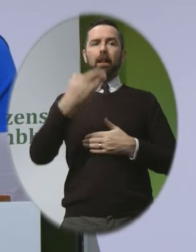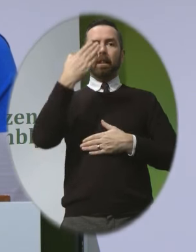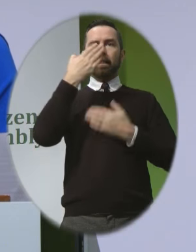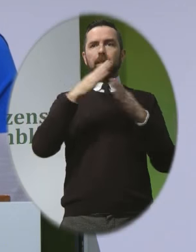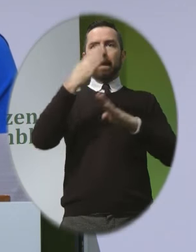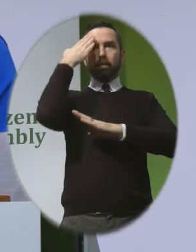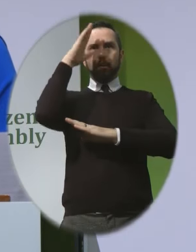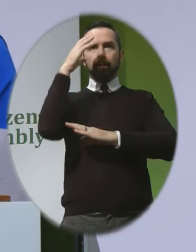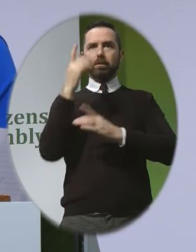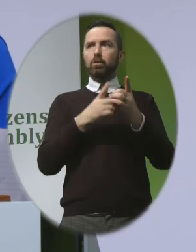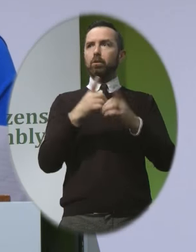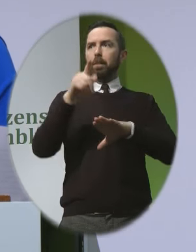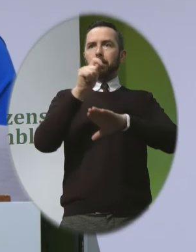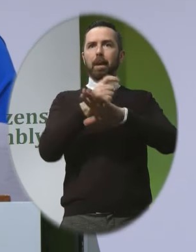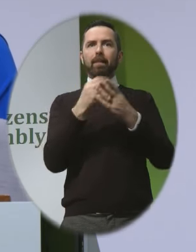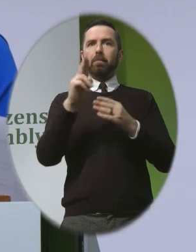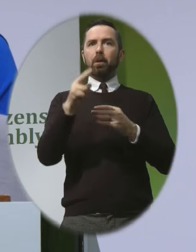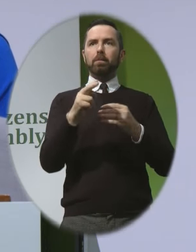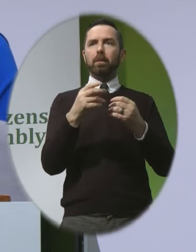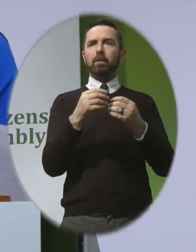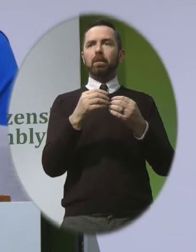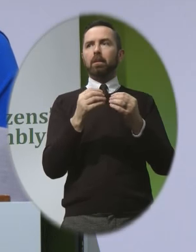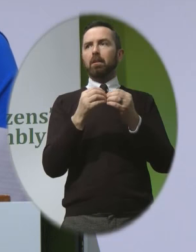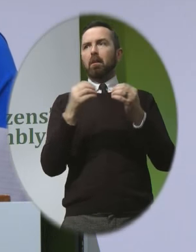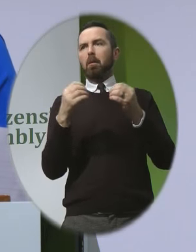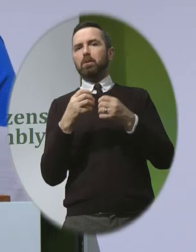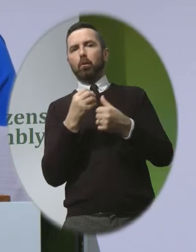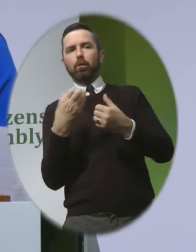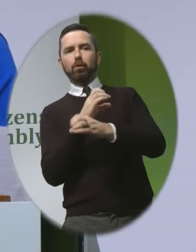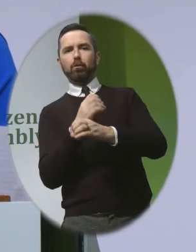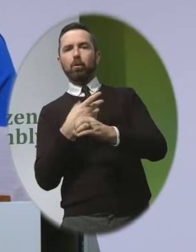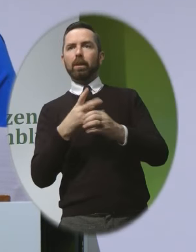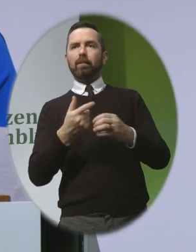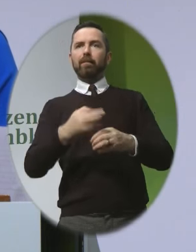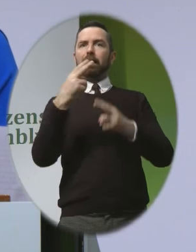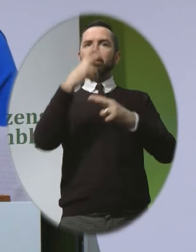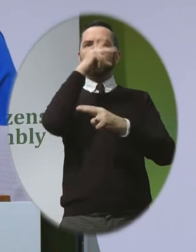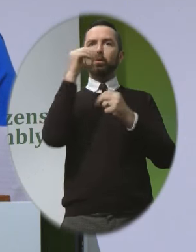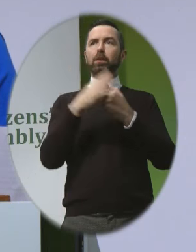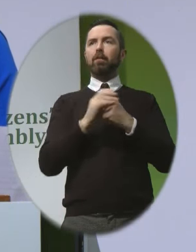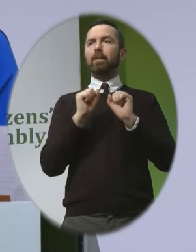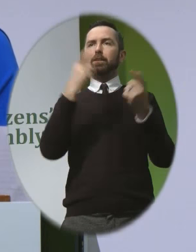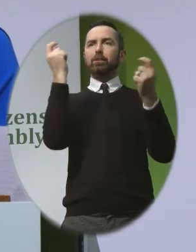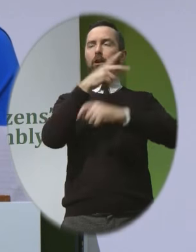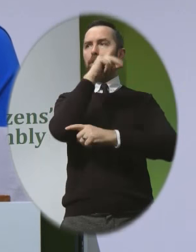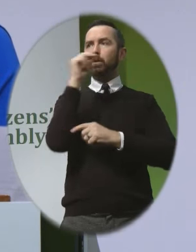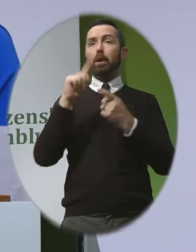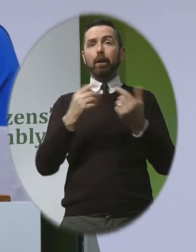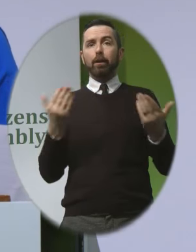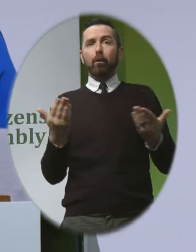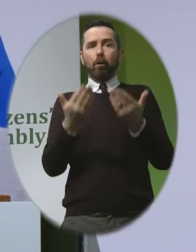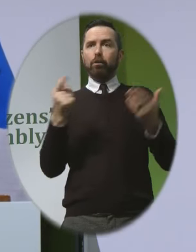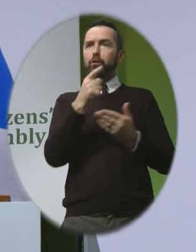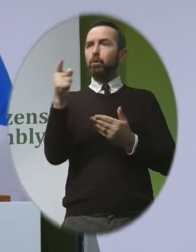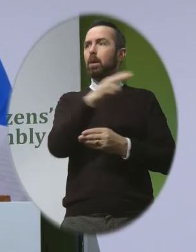possible when parents get this terrible news that their baby's life may be all too short and I would urge this assembly not to